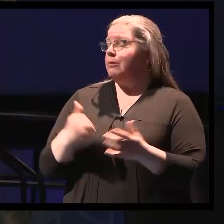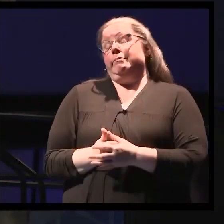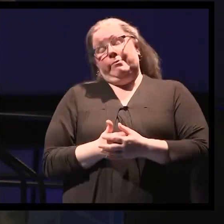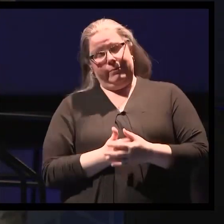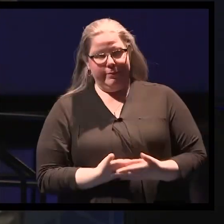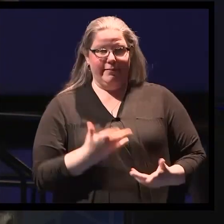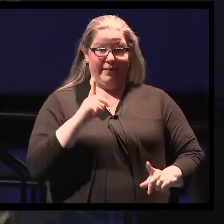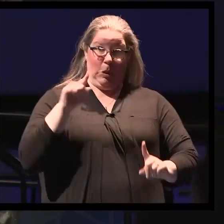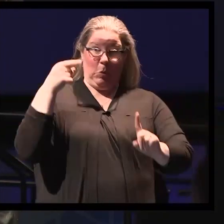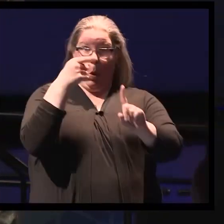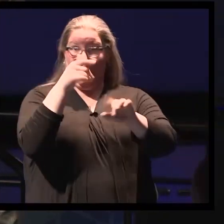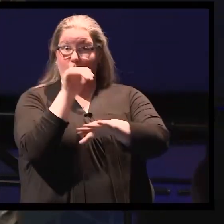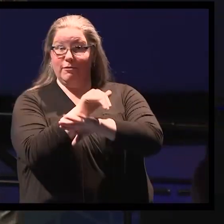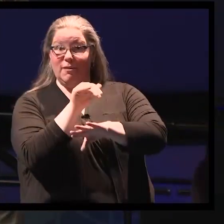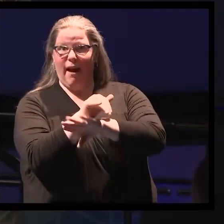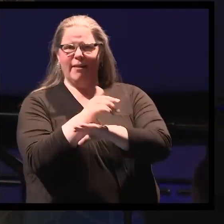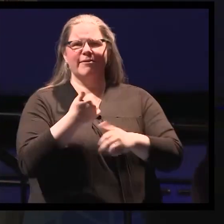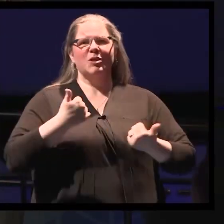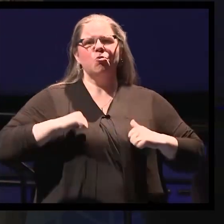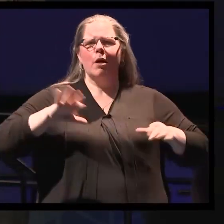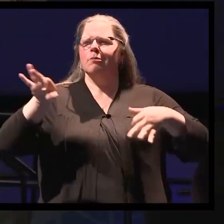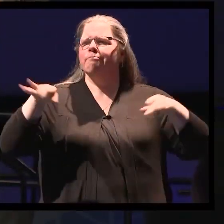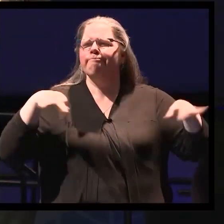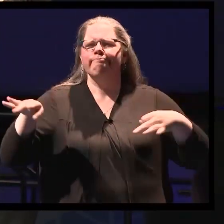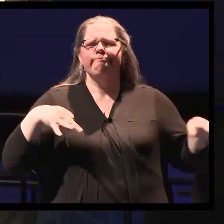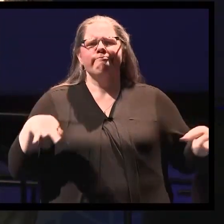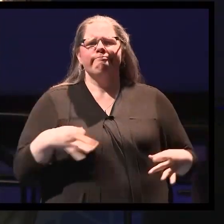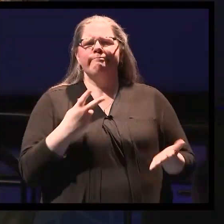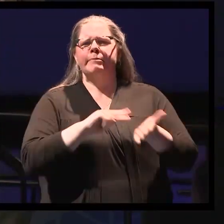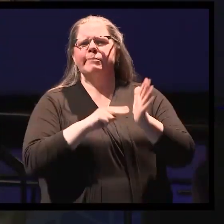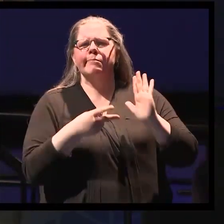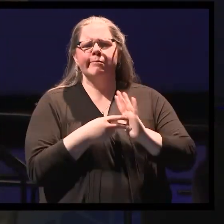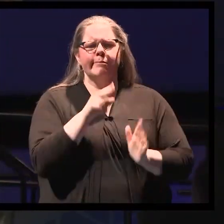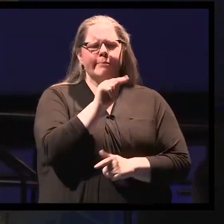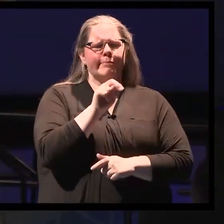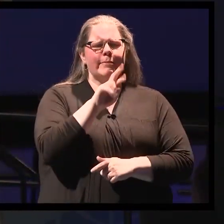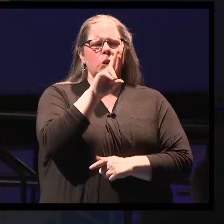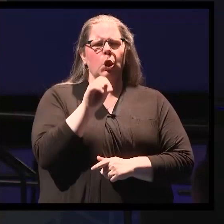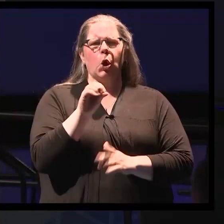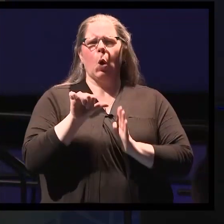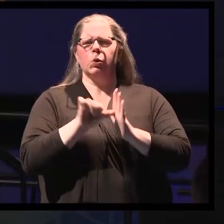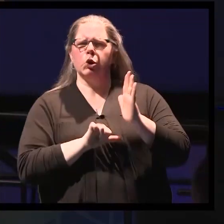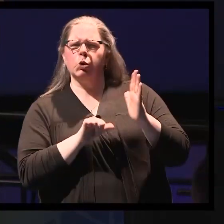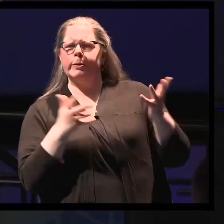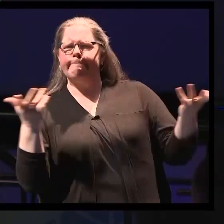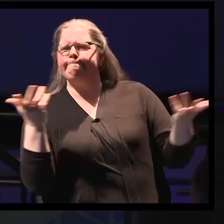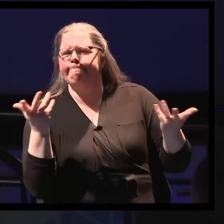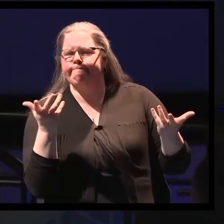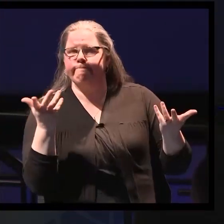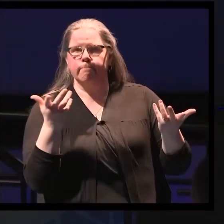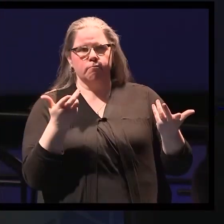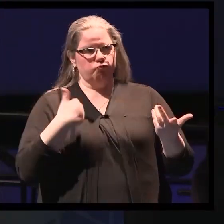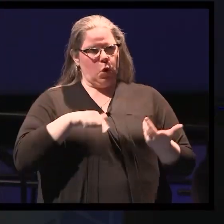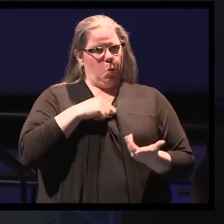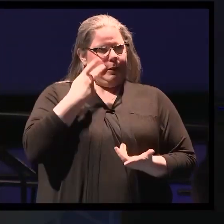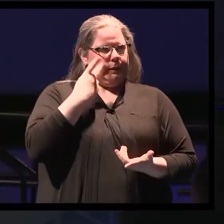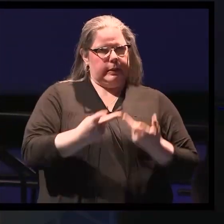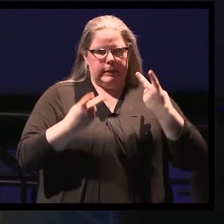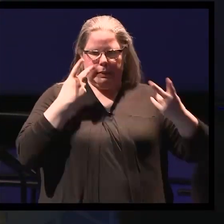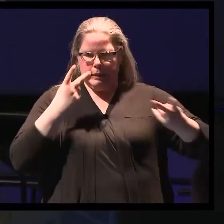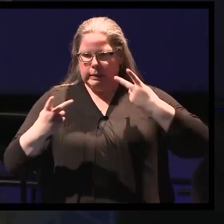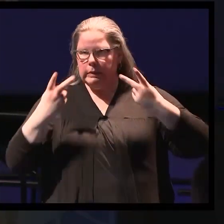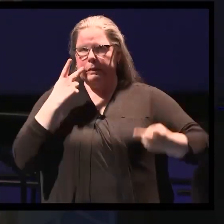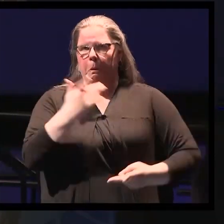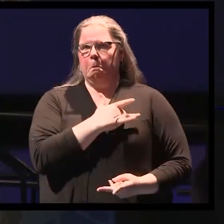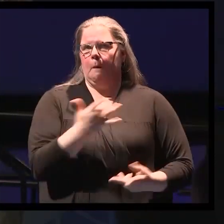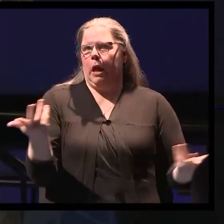So our goal tonight is to talk to you a bit about what neurosurgery is and go over some common cases that we see on a routine basis and hopefully help you understand